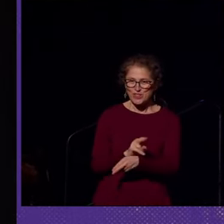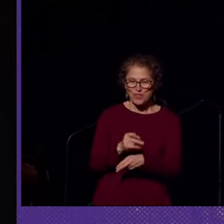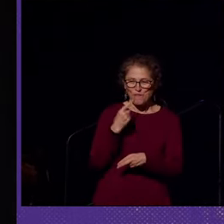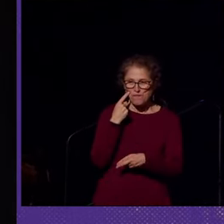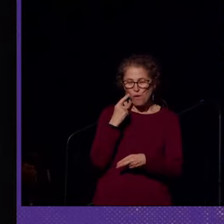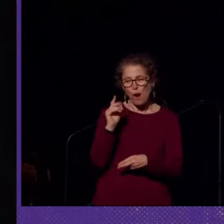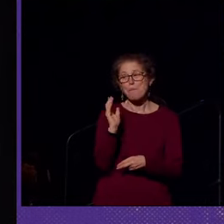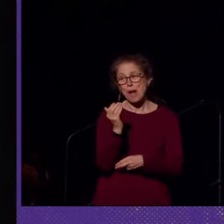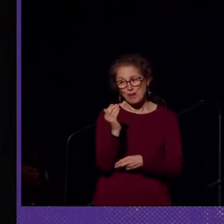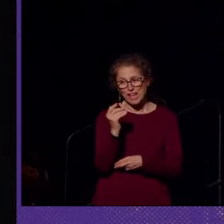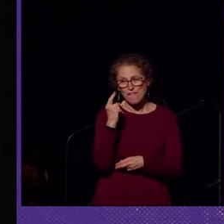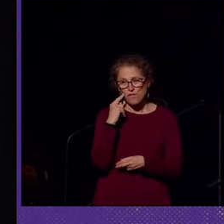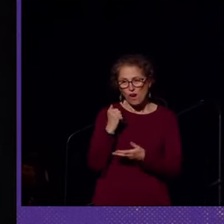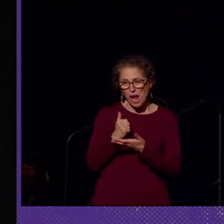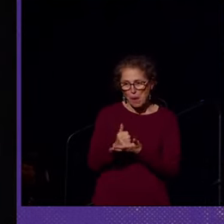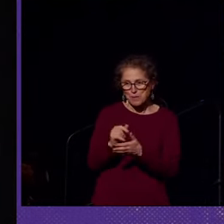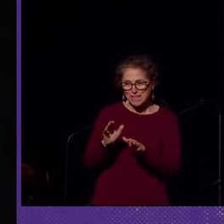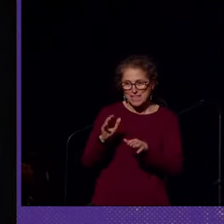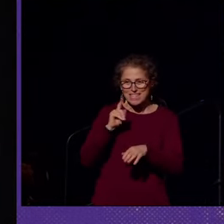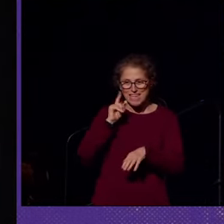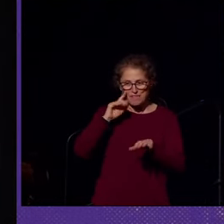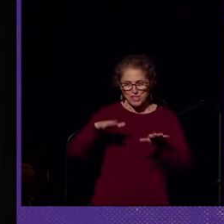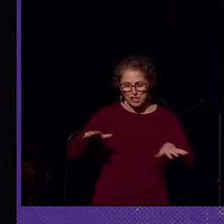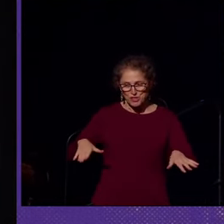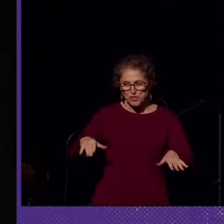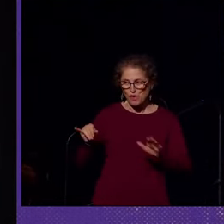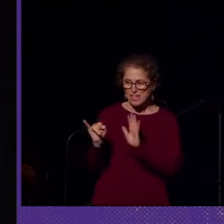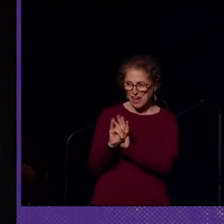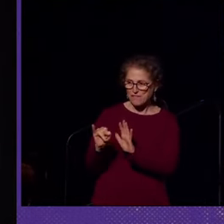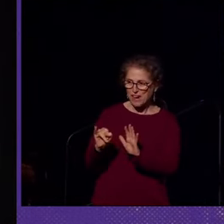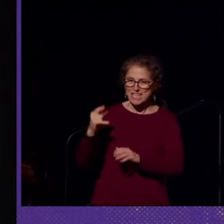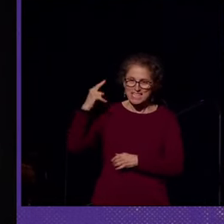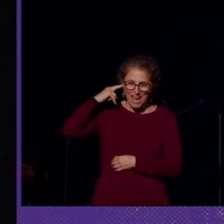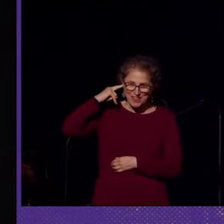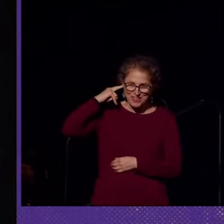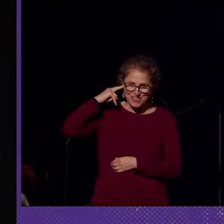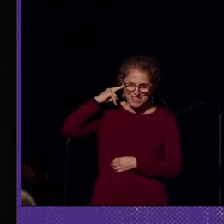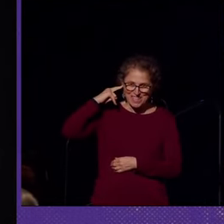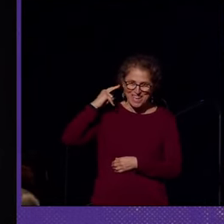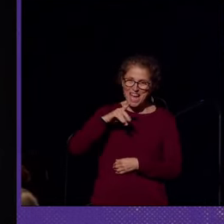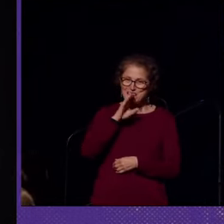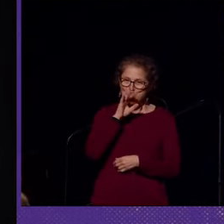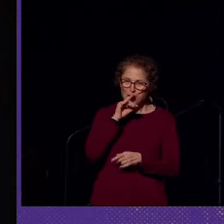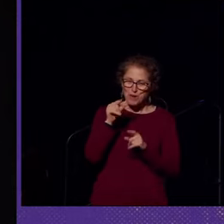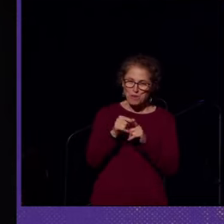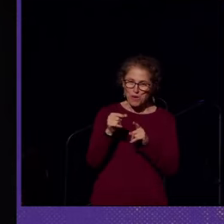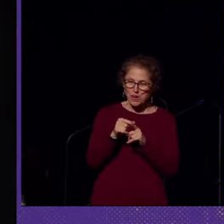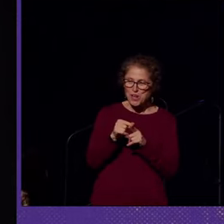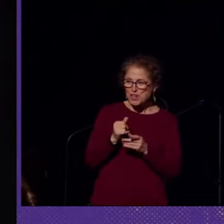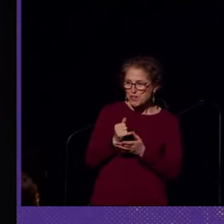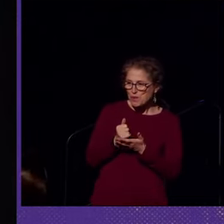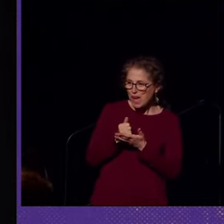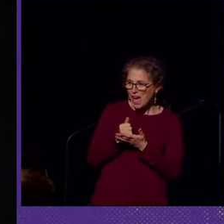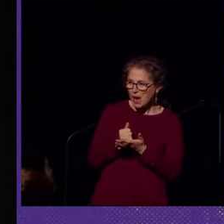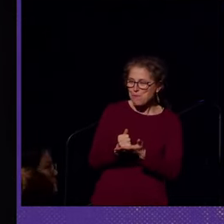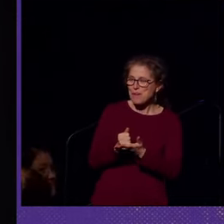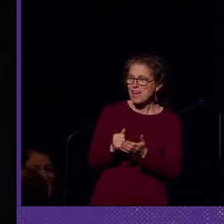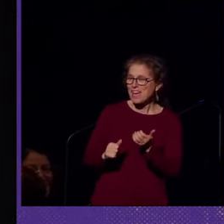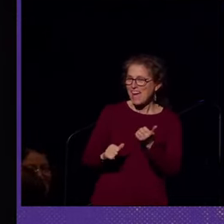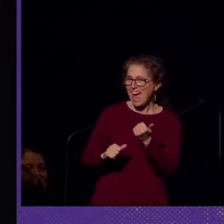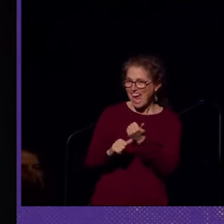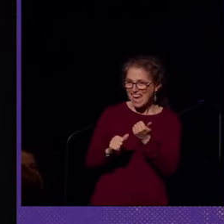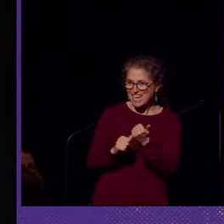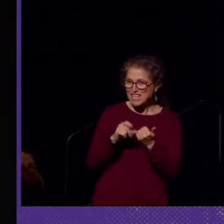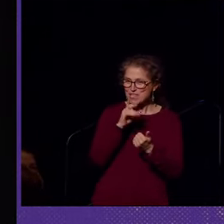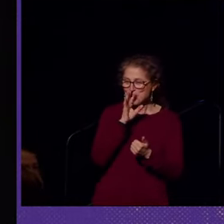apparently, for helping the deaf children to identify sounds and spoken words to help aid in their speech. So